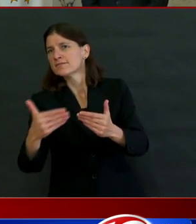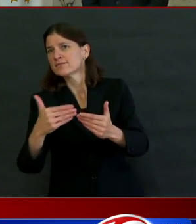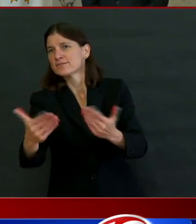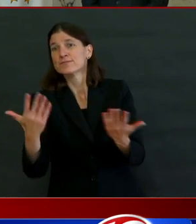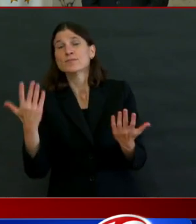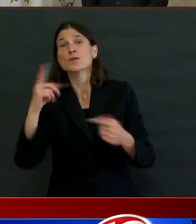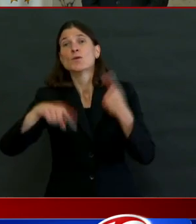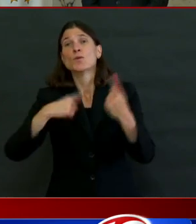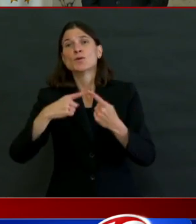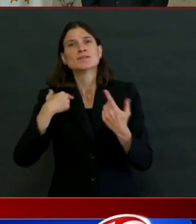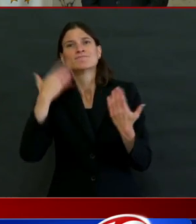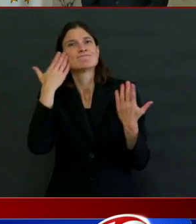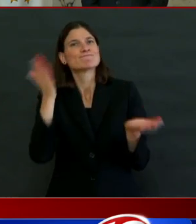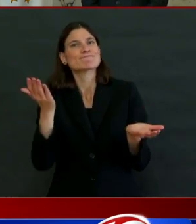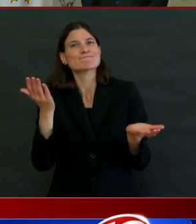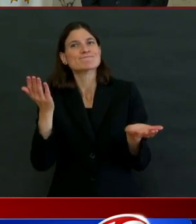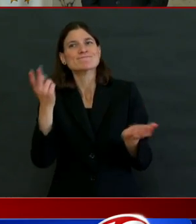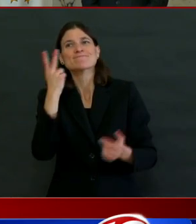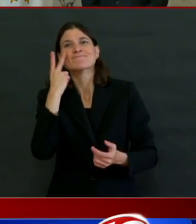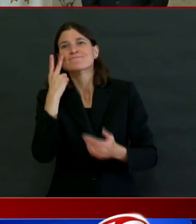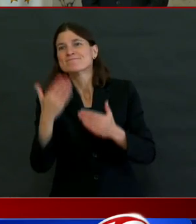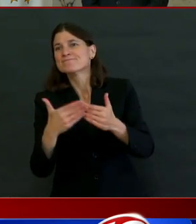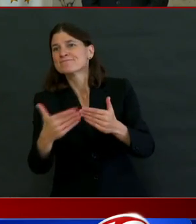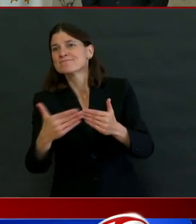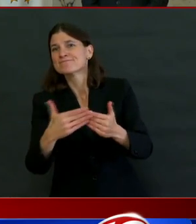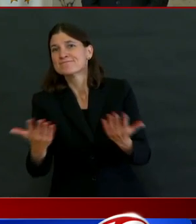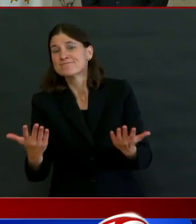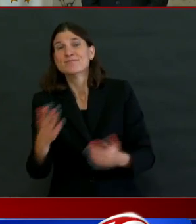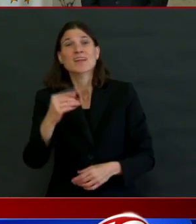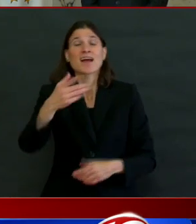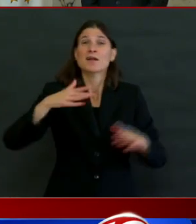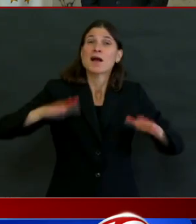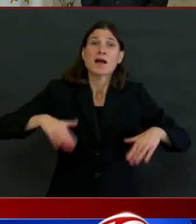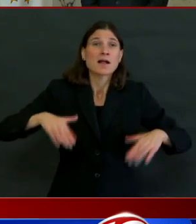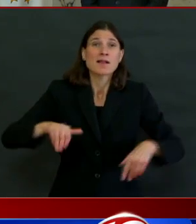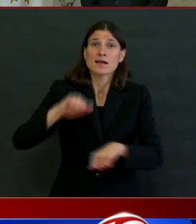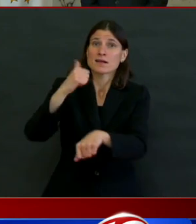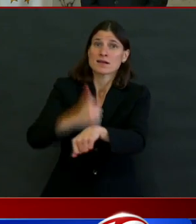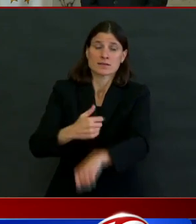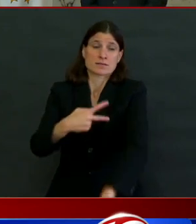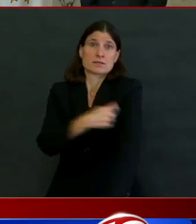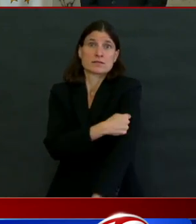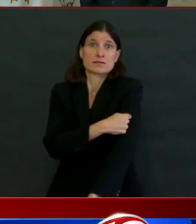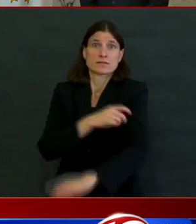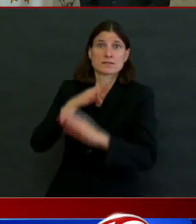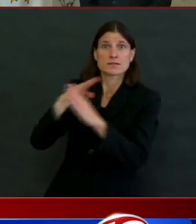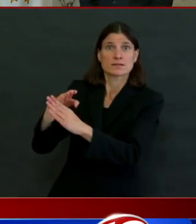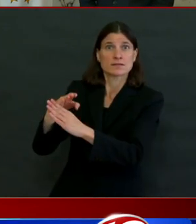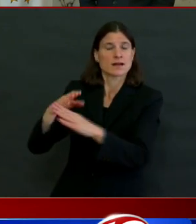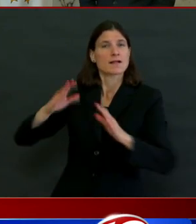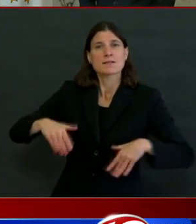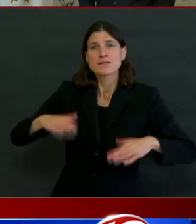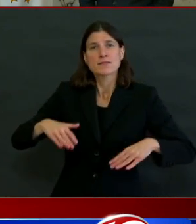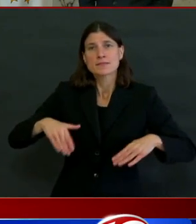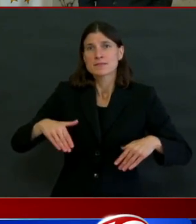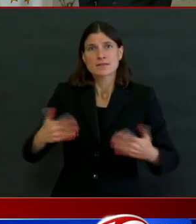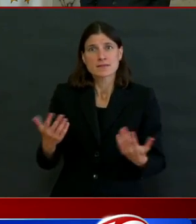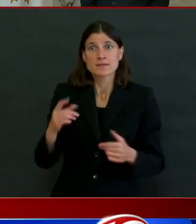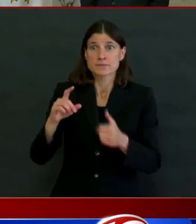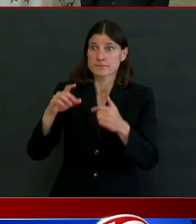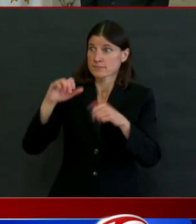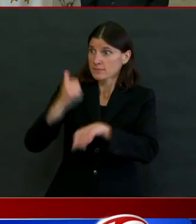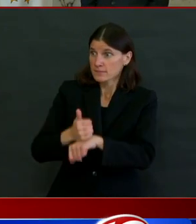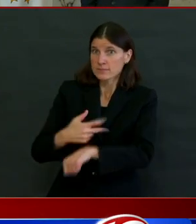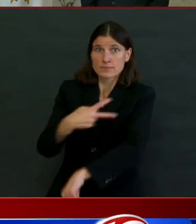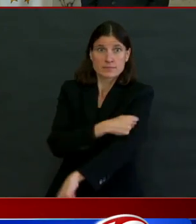we're able to have a vaccine and stop the virus from being present overall. In the meanwhile, we do have some vaccines